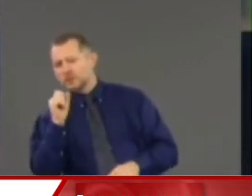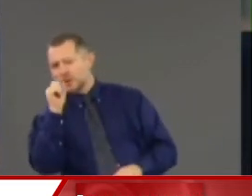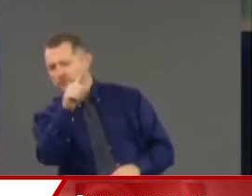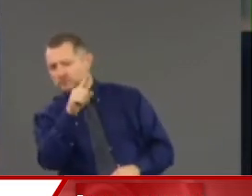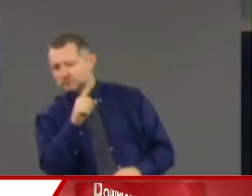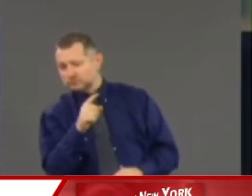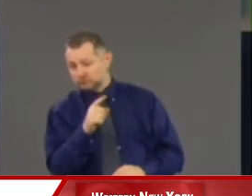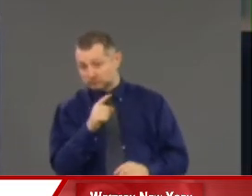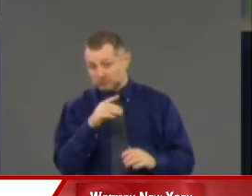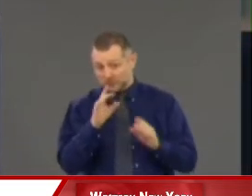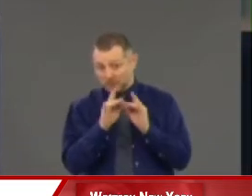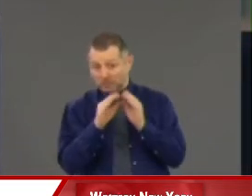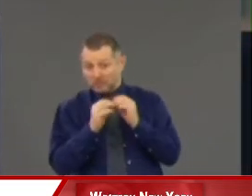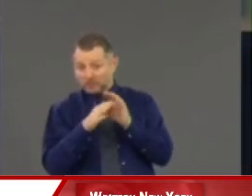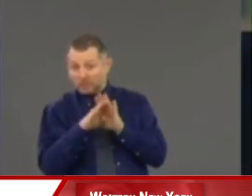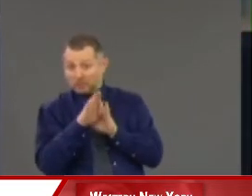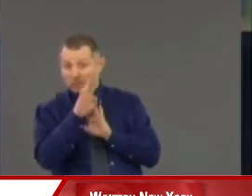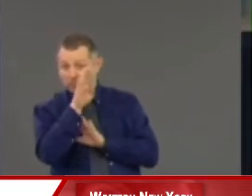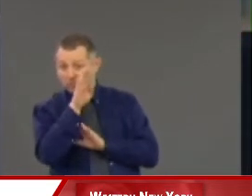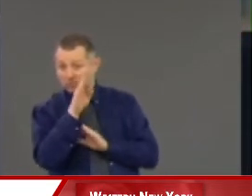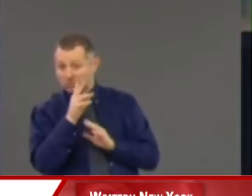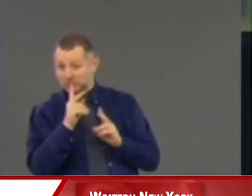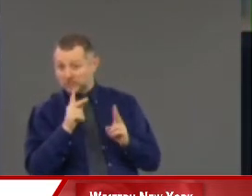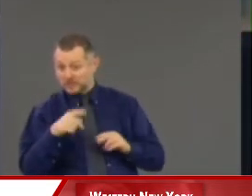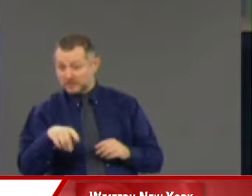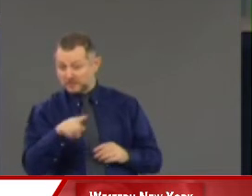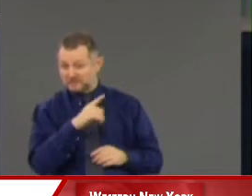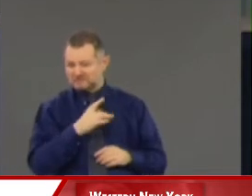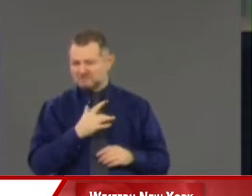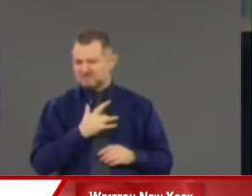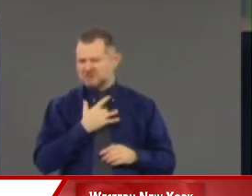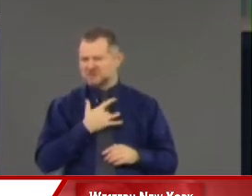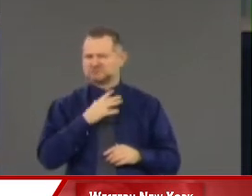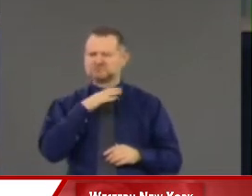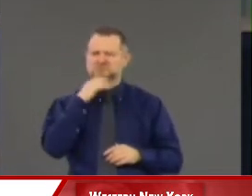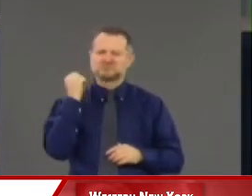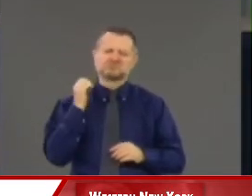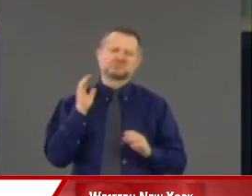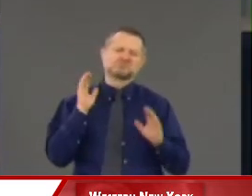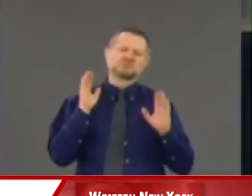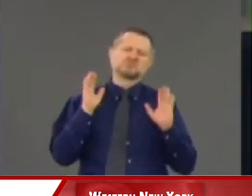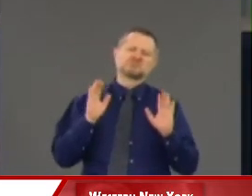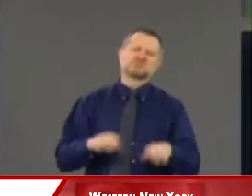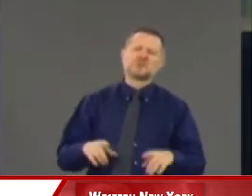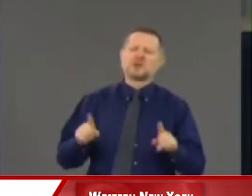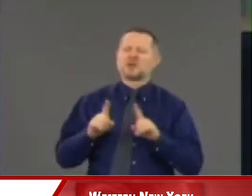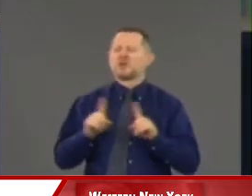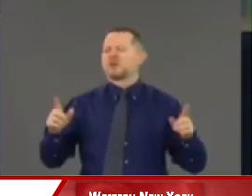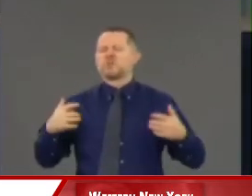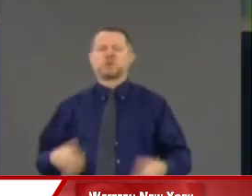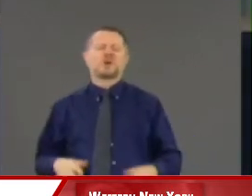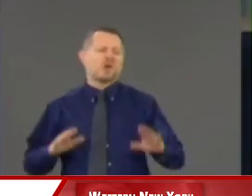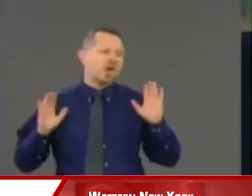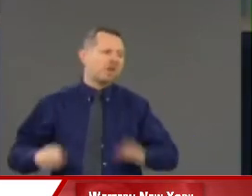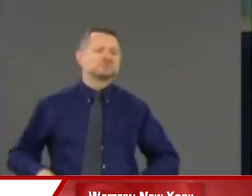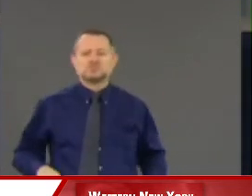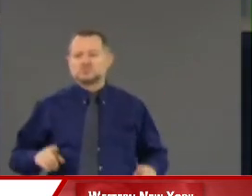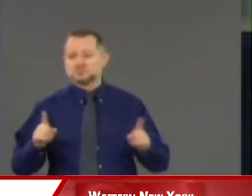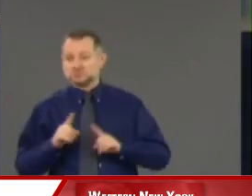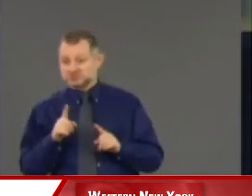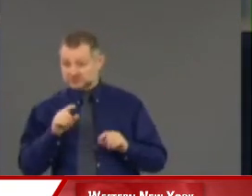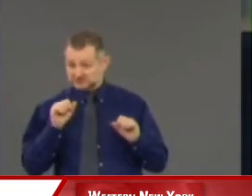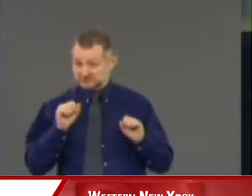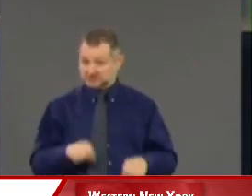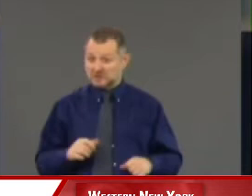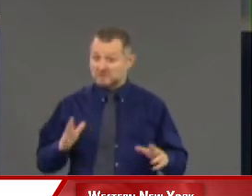it seems like people are done with distancing the masks to go out and see it. Can you go back? And